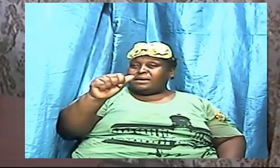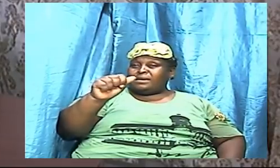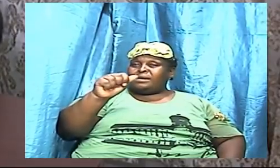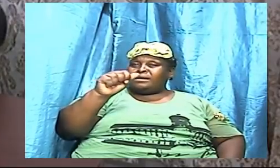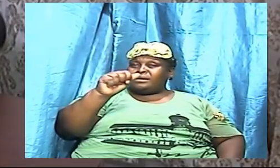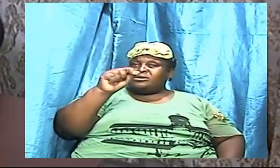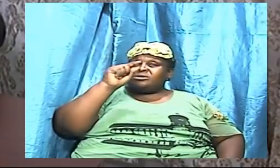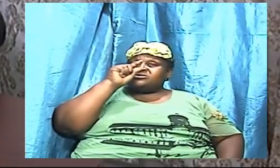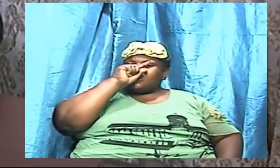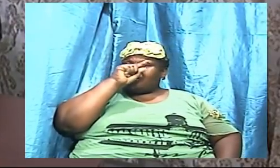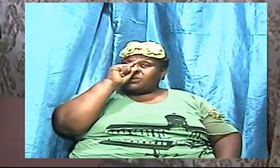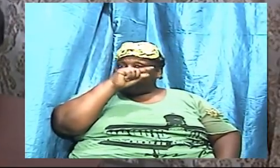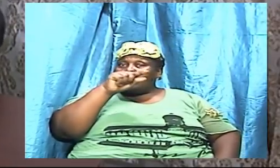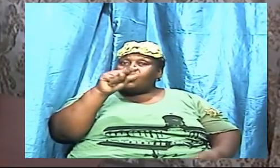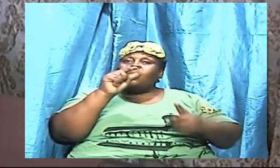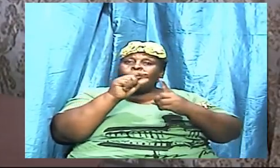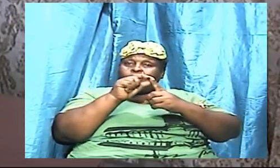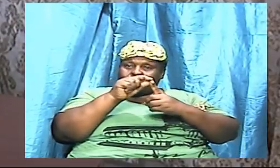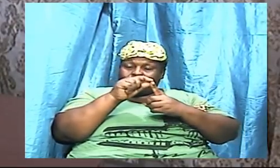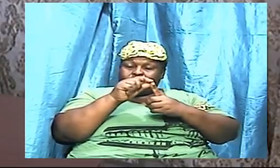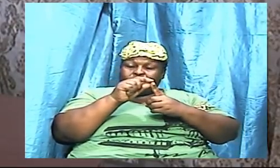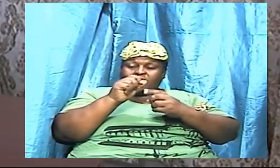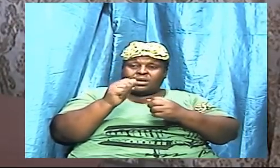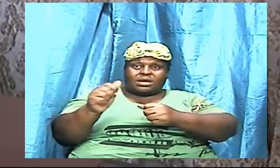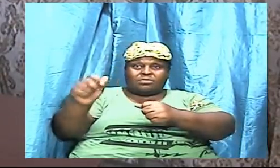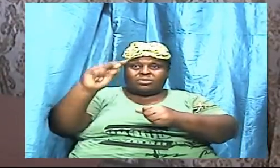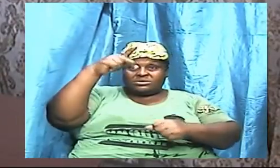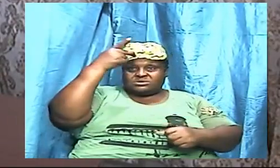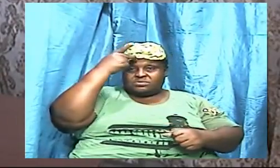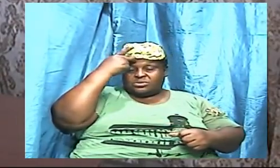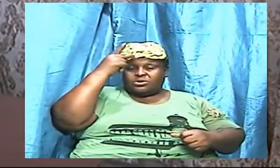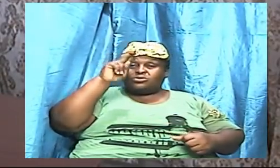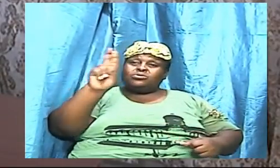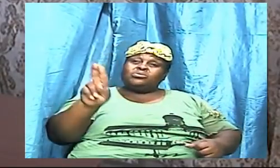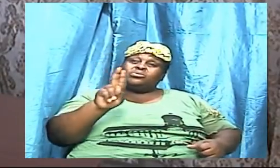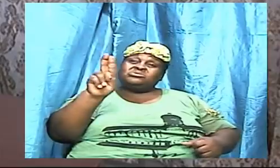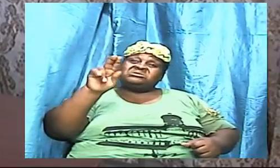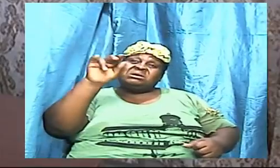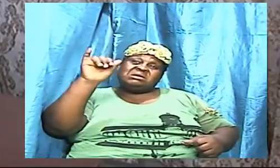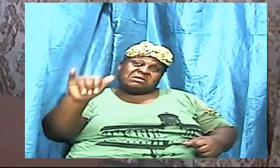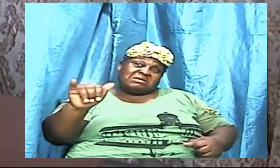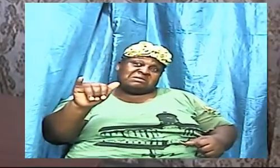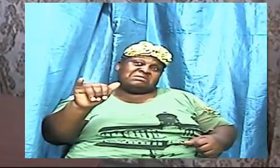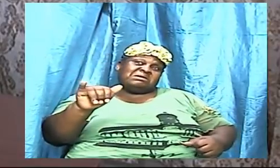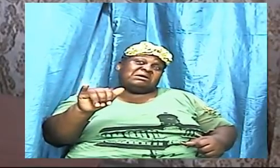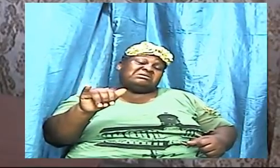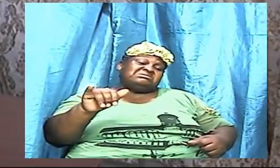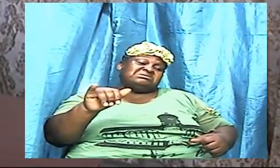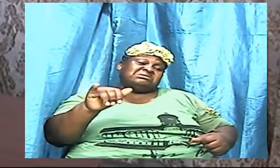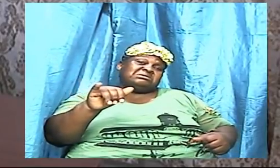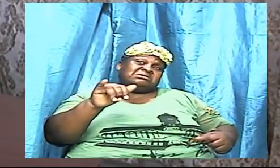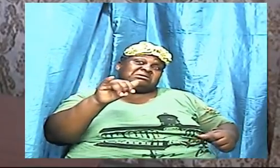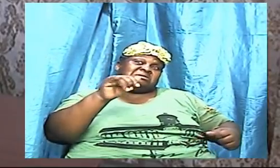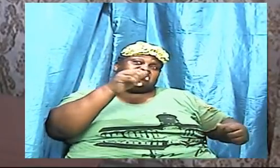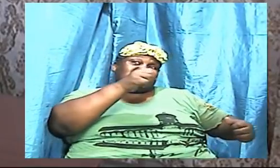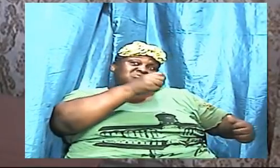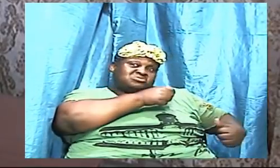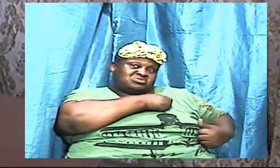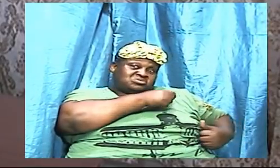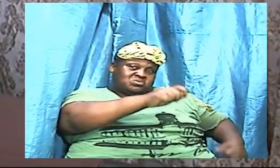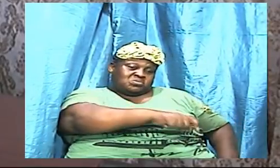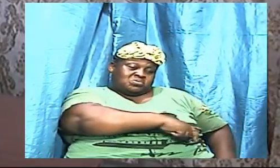the Apostle Paul actually used. And that sword, that Makara, Makara sword,